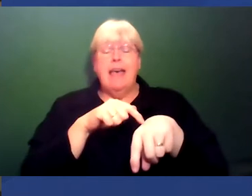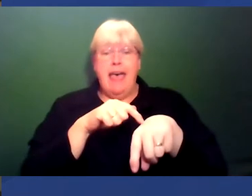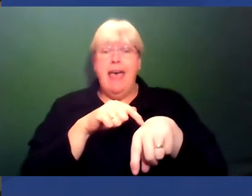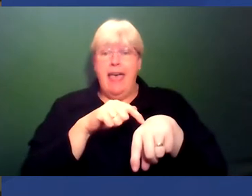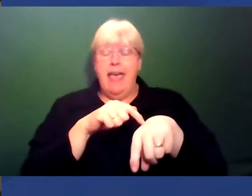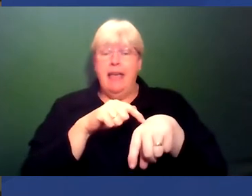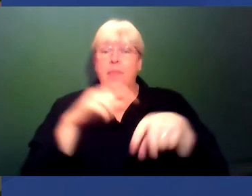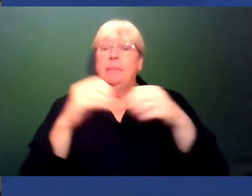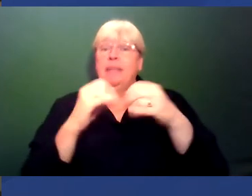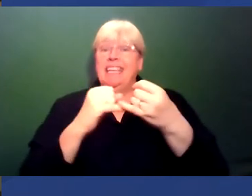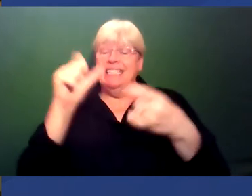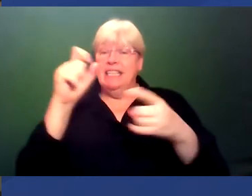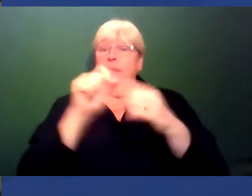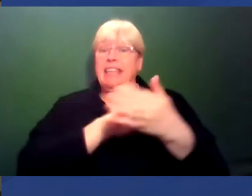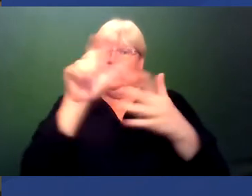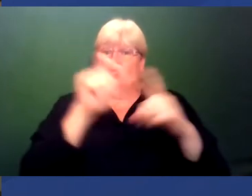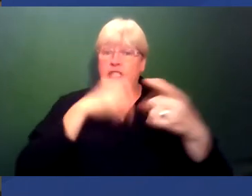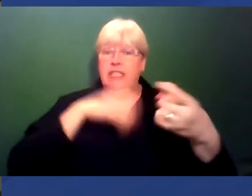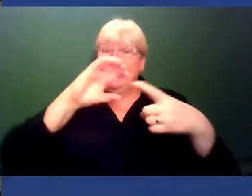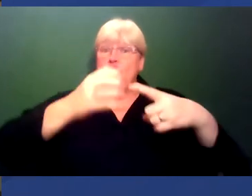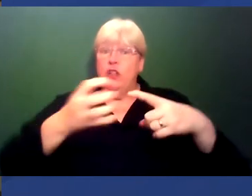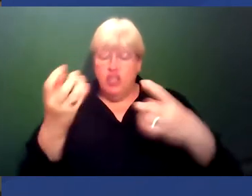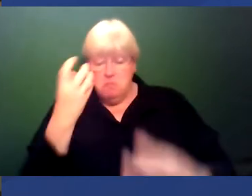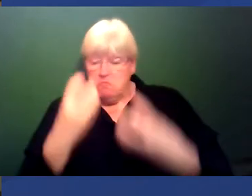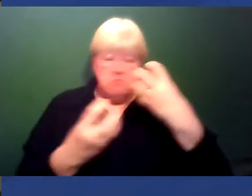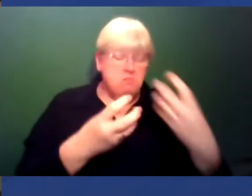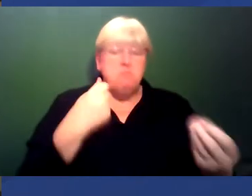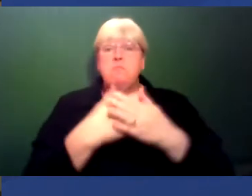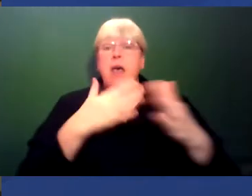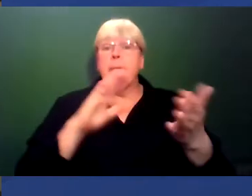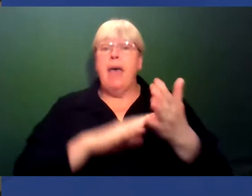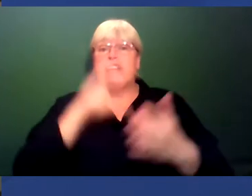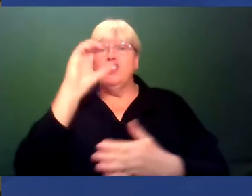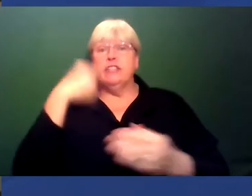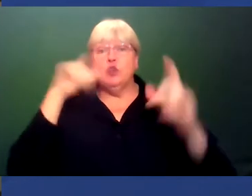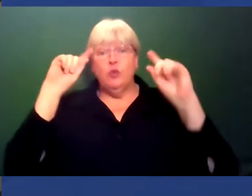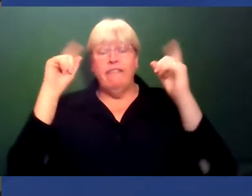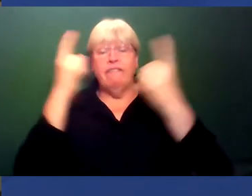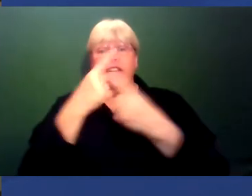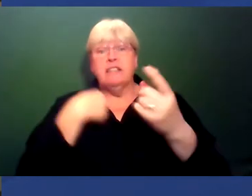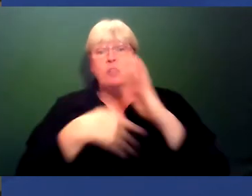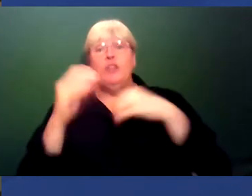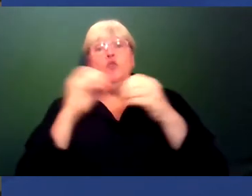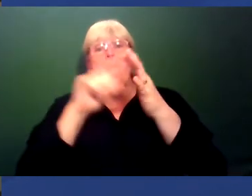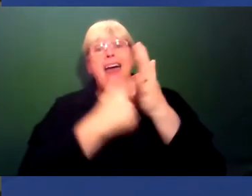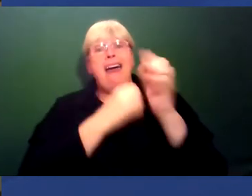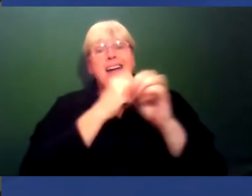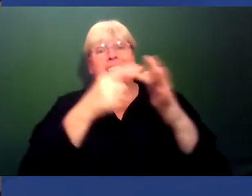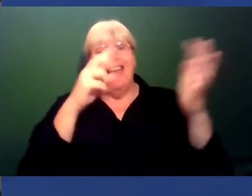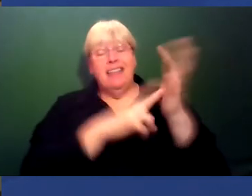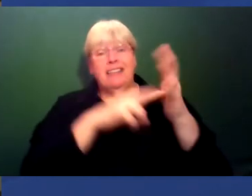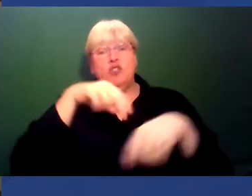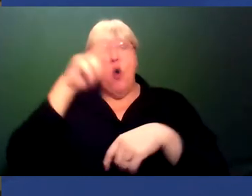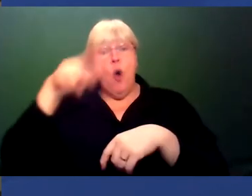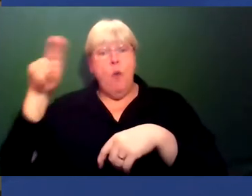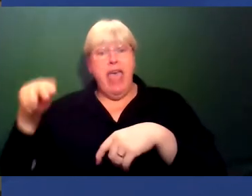BSc and a PhD in geology at Manchester University, and after a stint in Bergen in Norway, returned to the UK